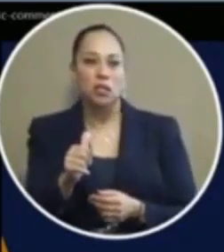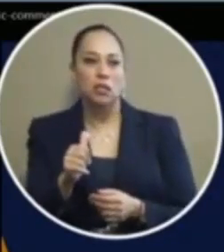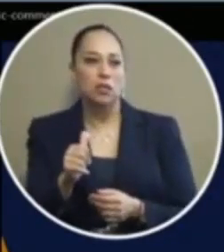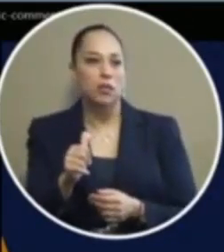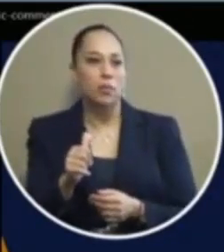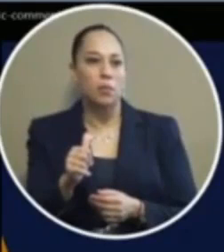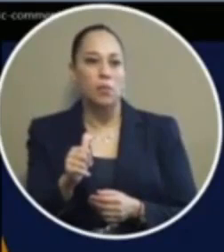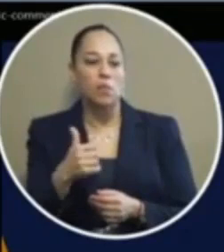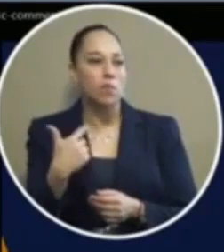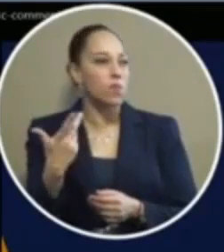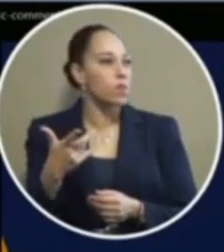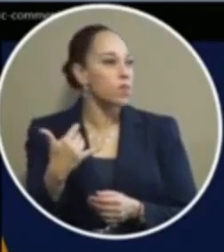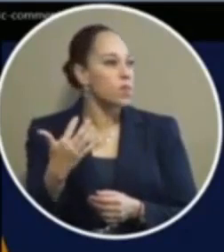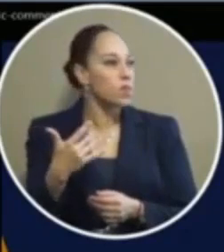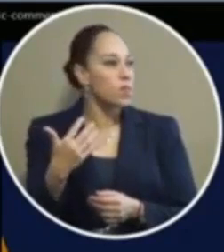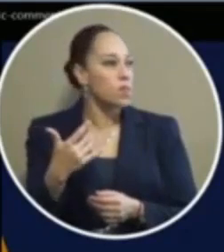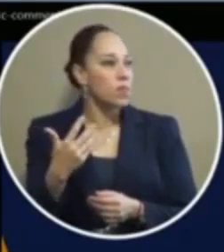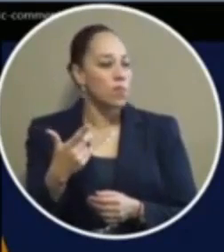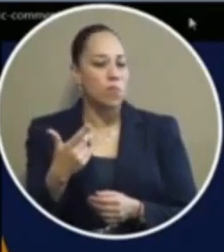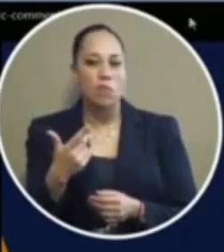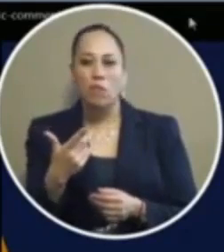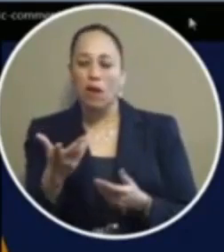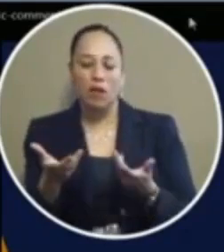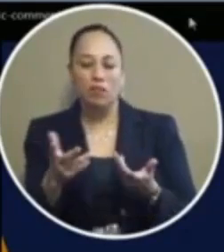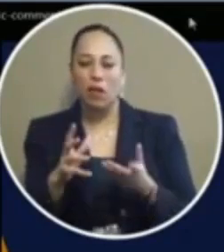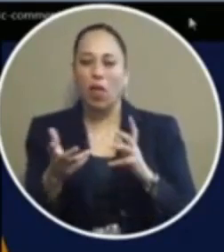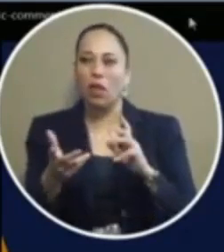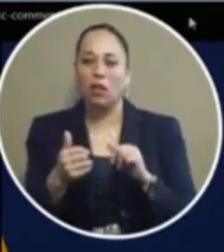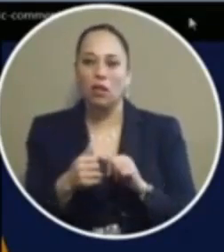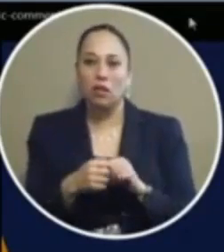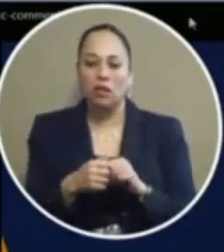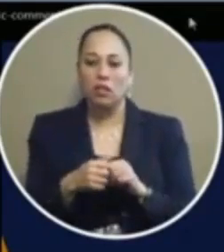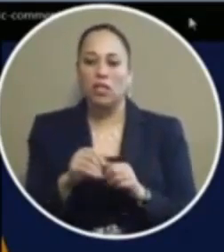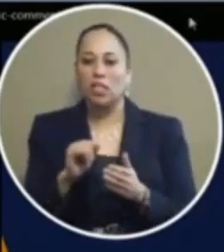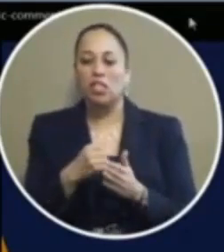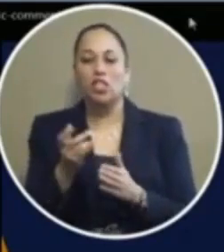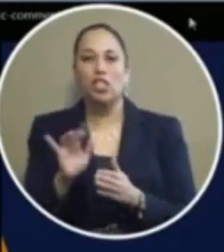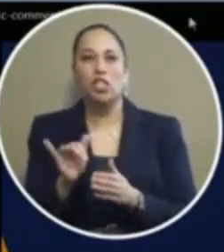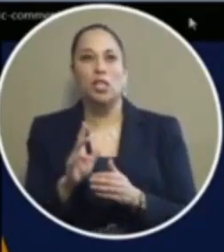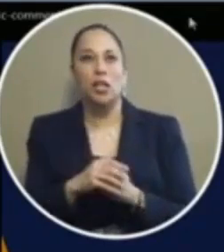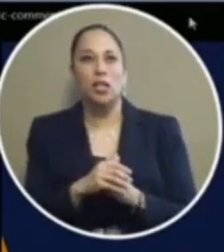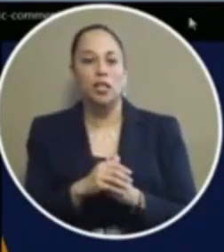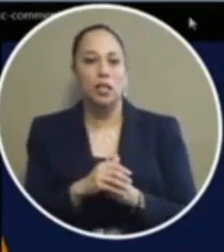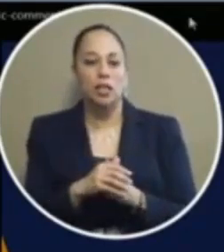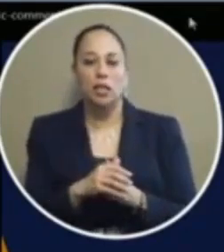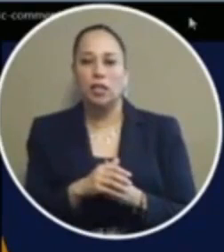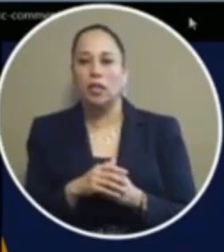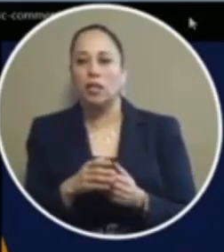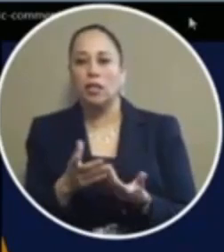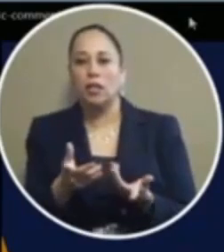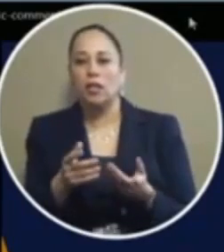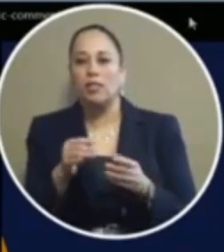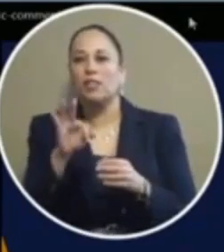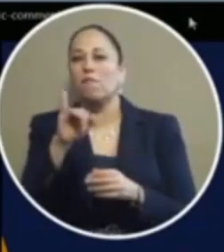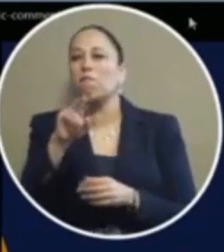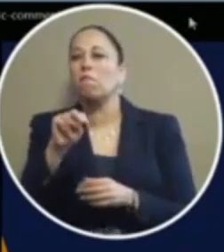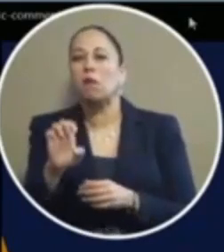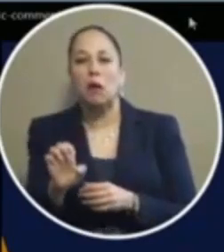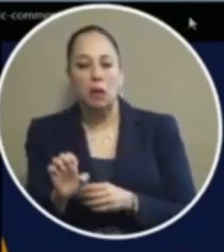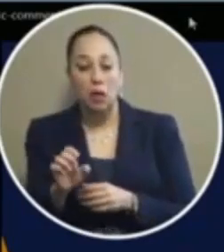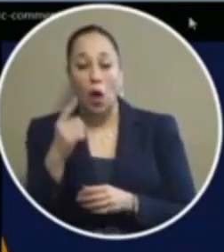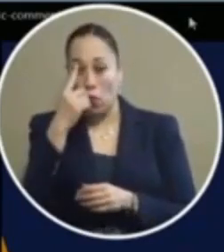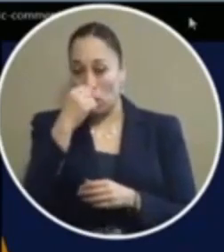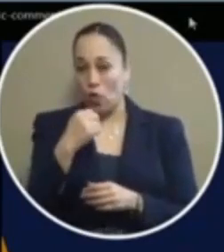be um considered a crime because it's just like carrying camo meal it's a plant and so